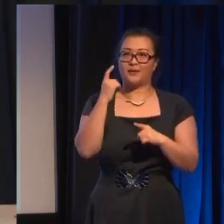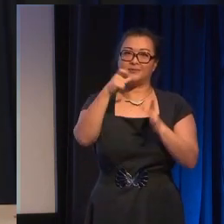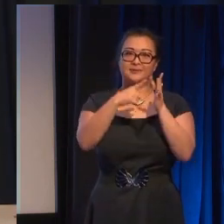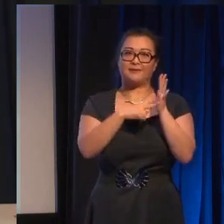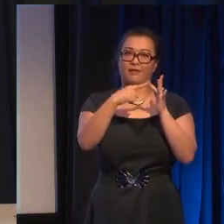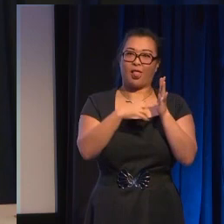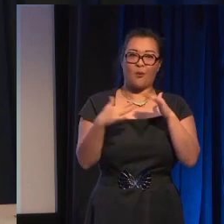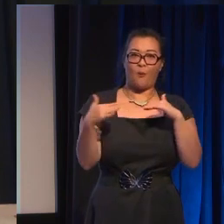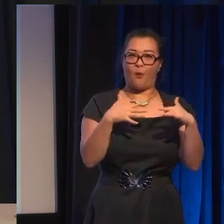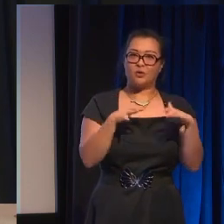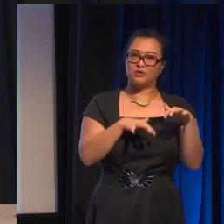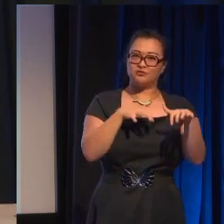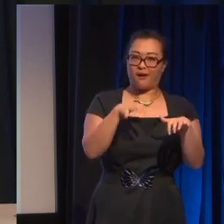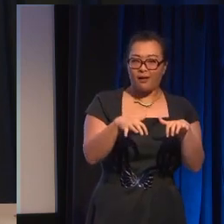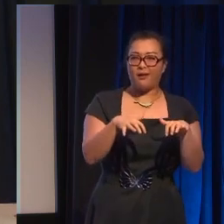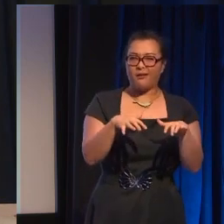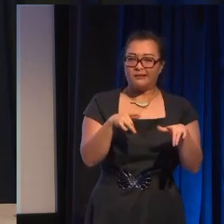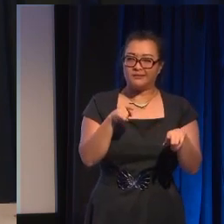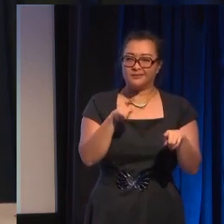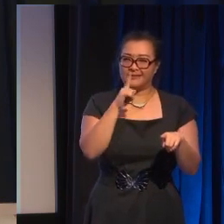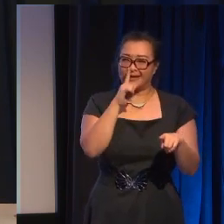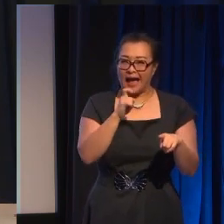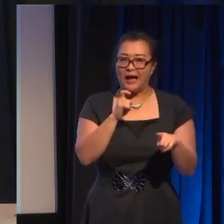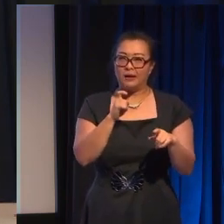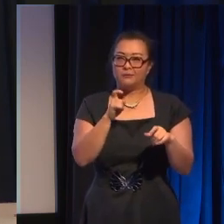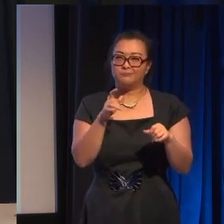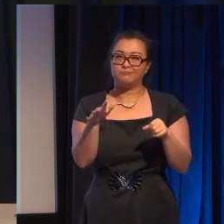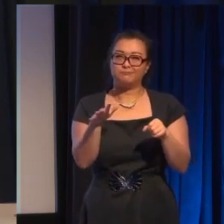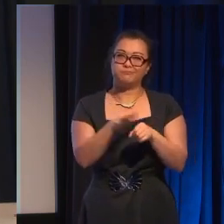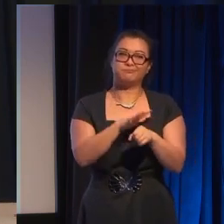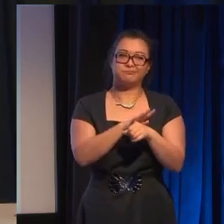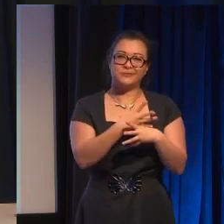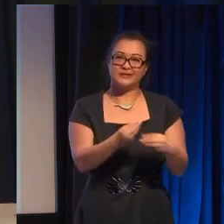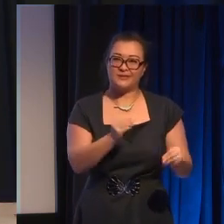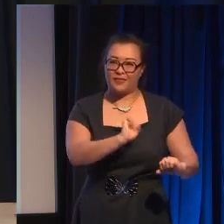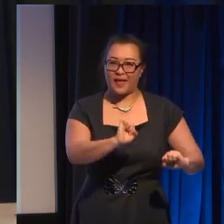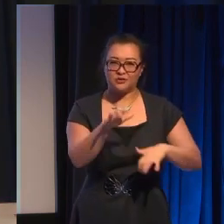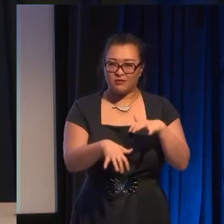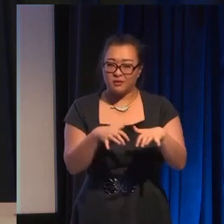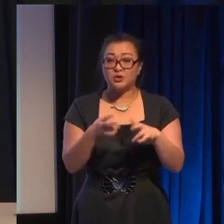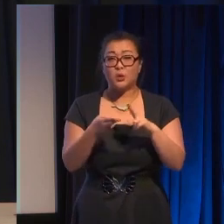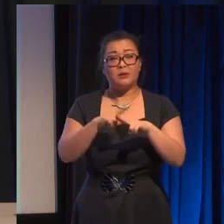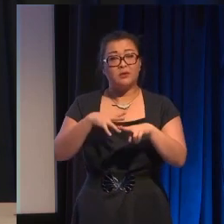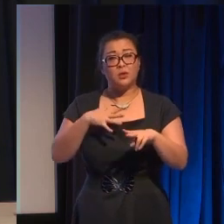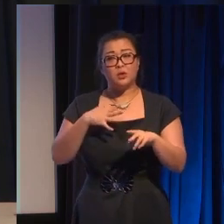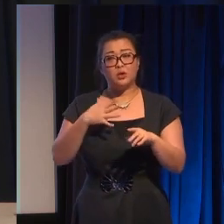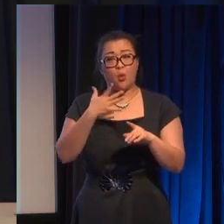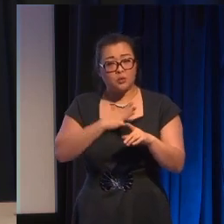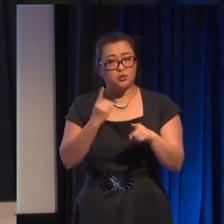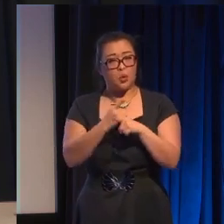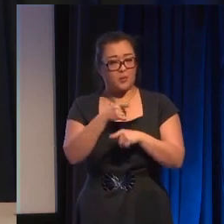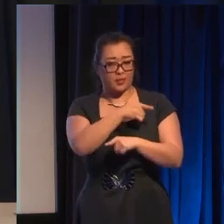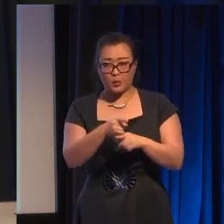real histories of oppression so if you are working with this kind of material you should still seek feedback from people who can advise you on